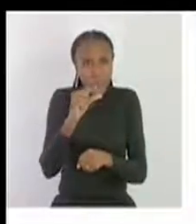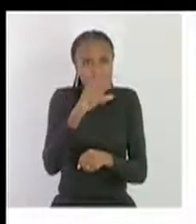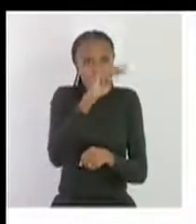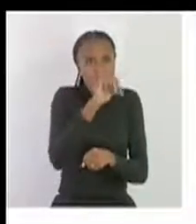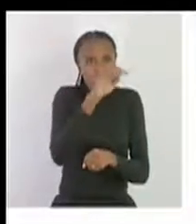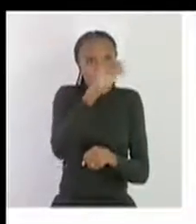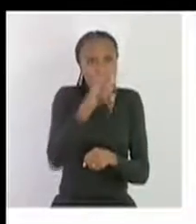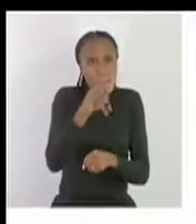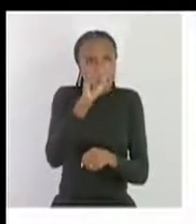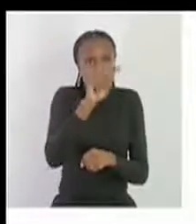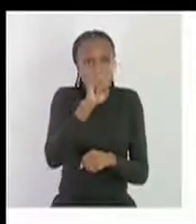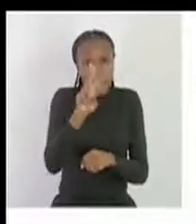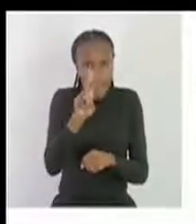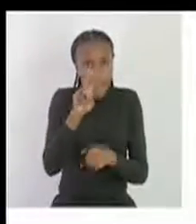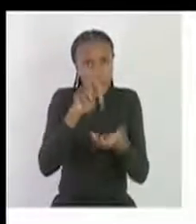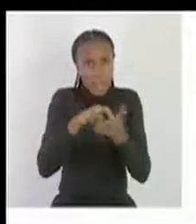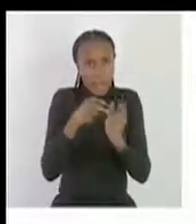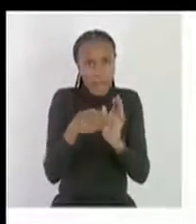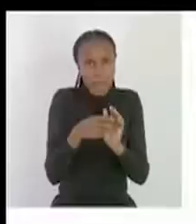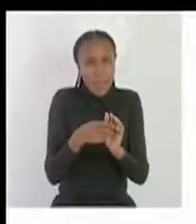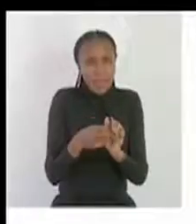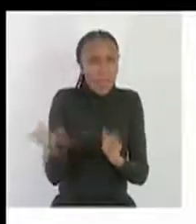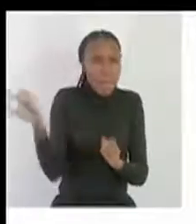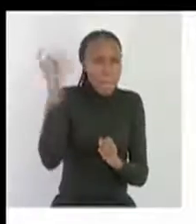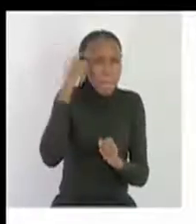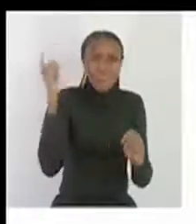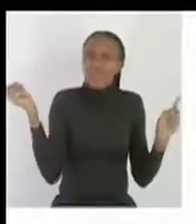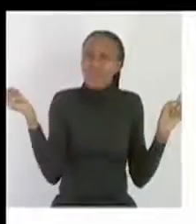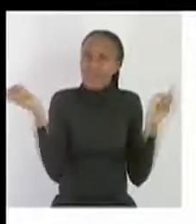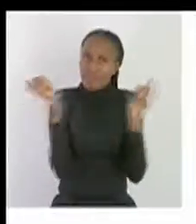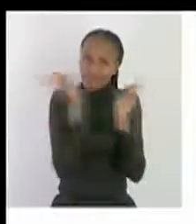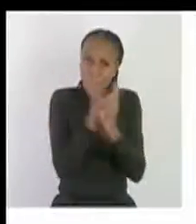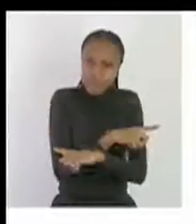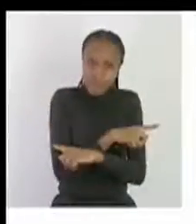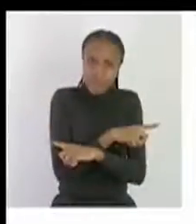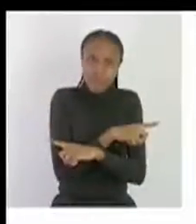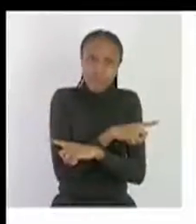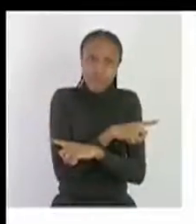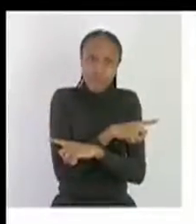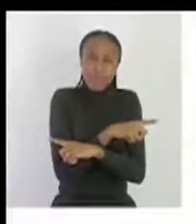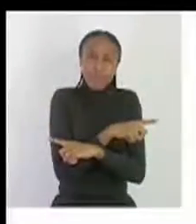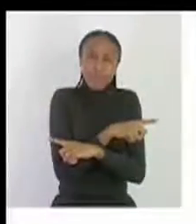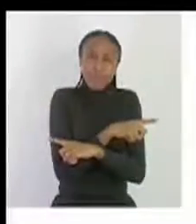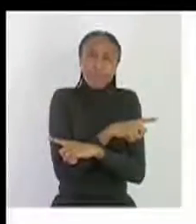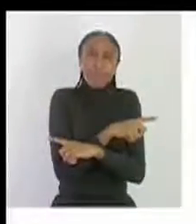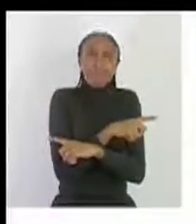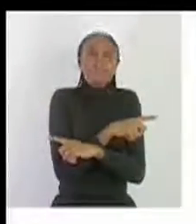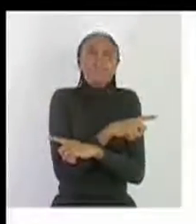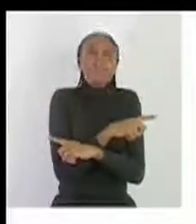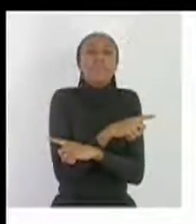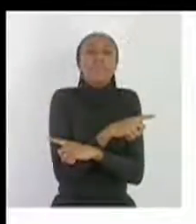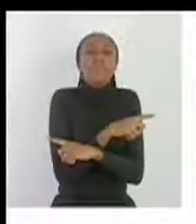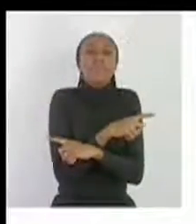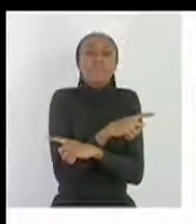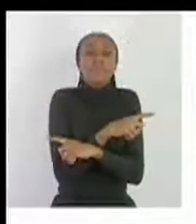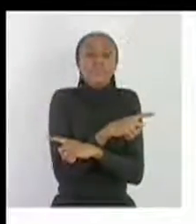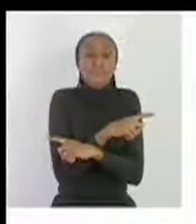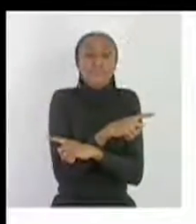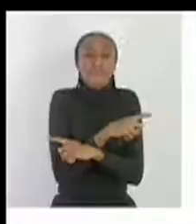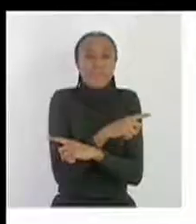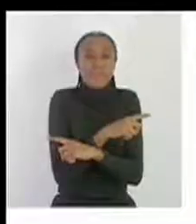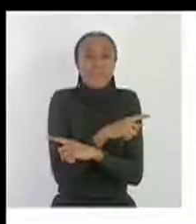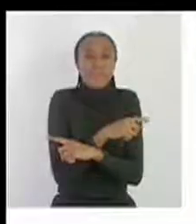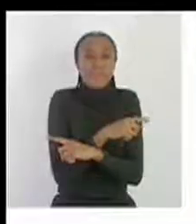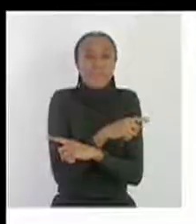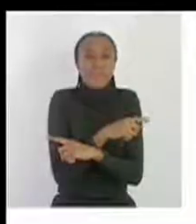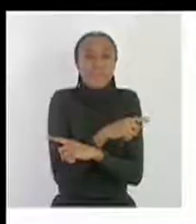the first one it says that you must know what is a myth so we are saying that a myth means untrue belief or just